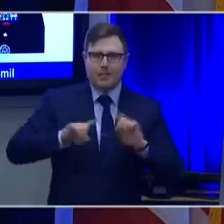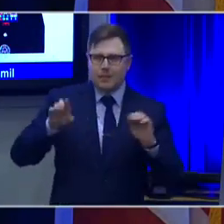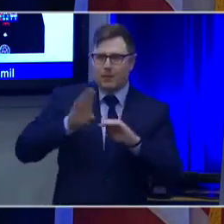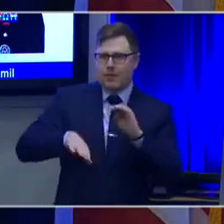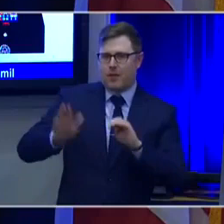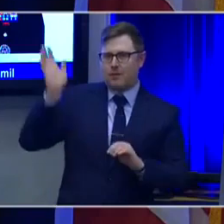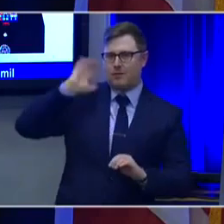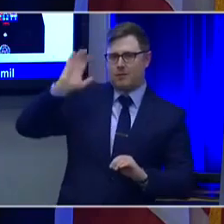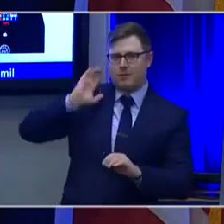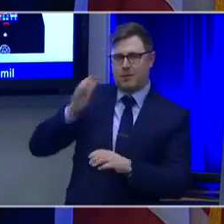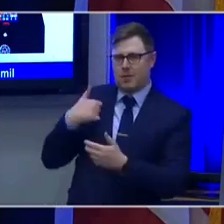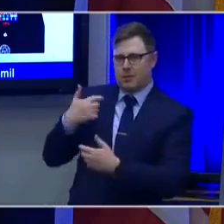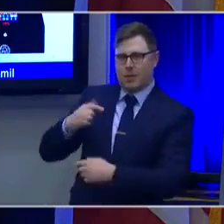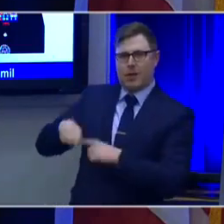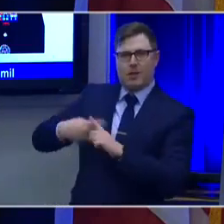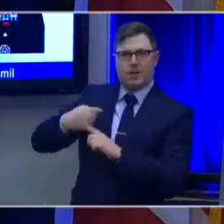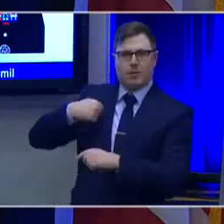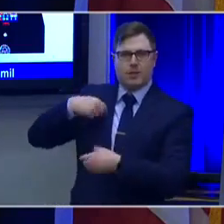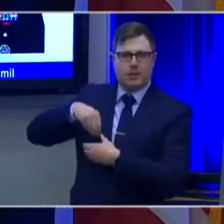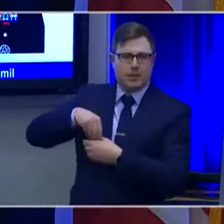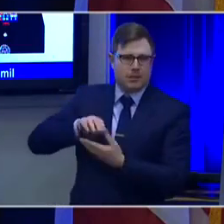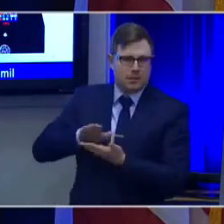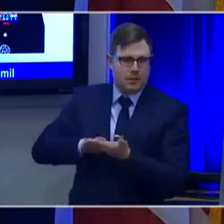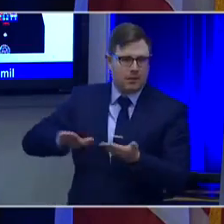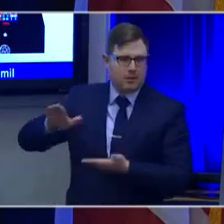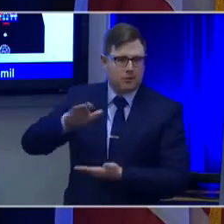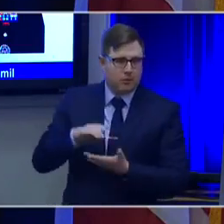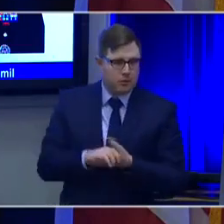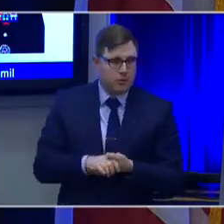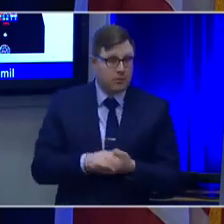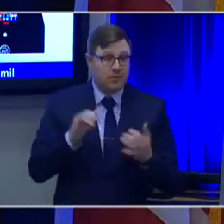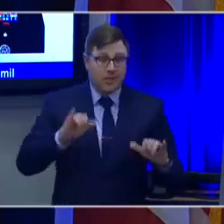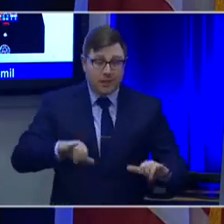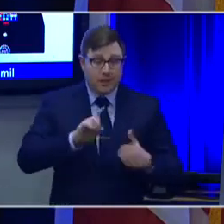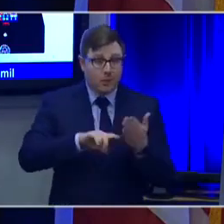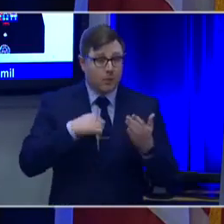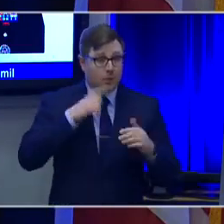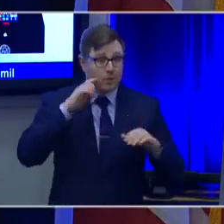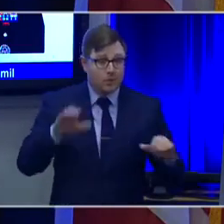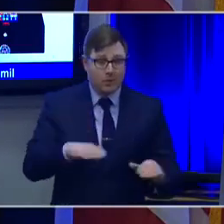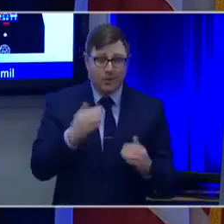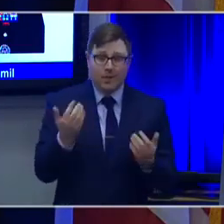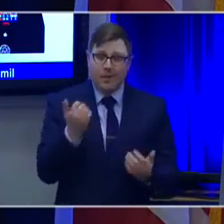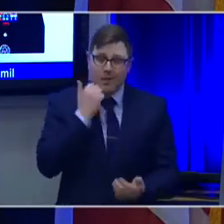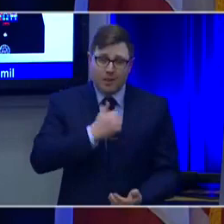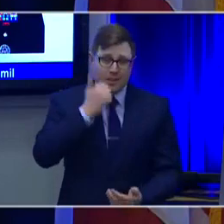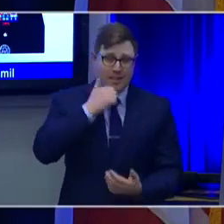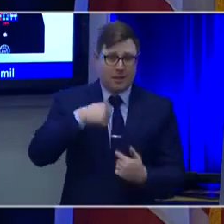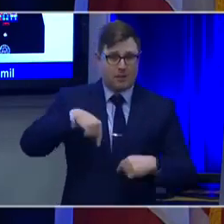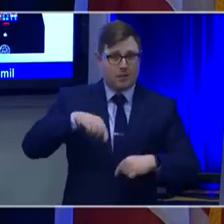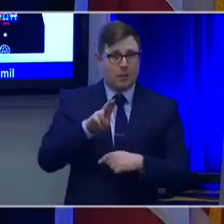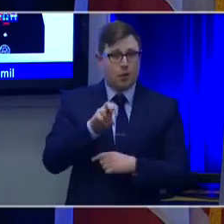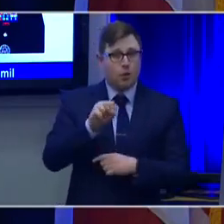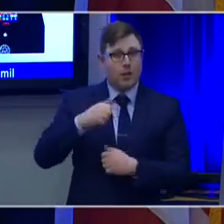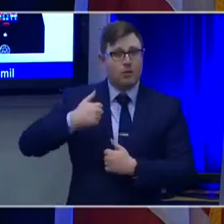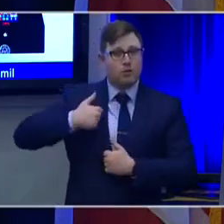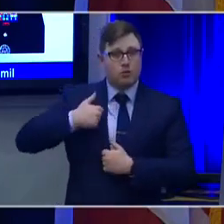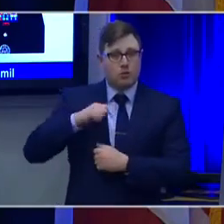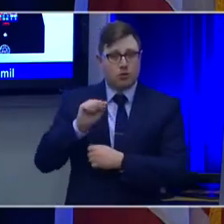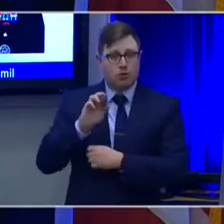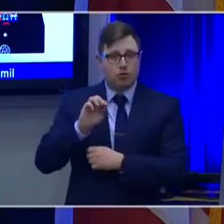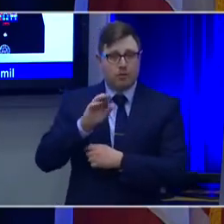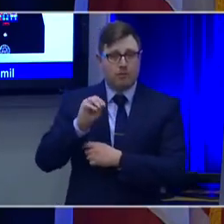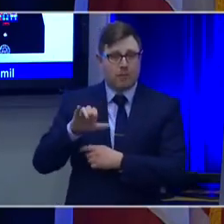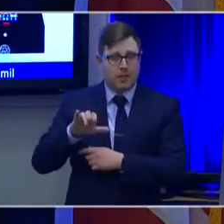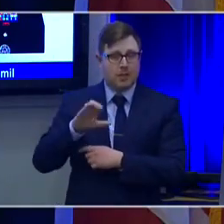But that's what we're growing every day at the U.S. Corps of Engineers. We are inspiring our